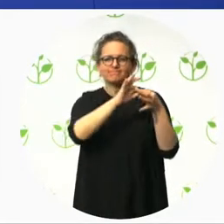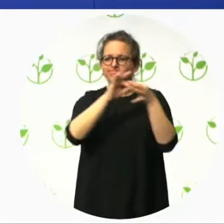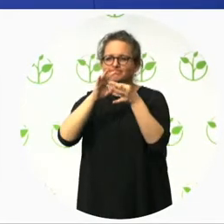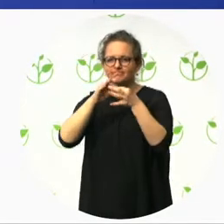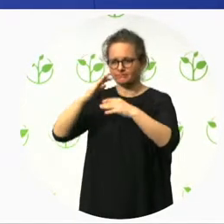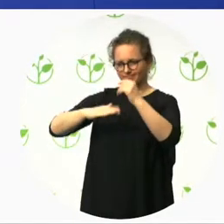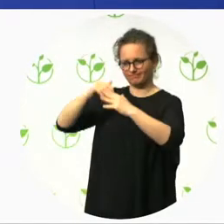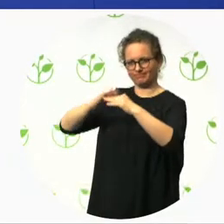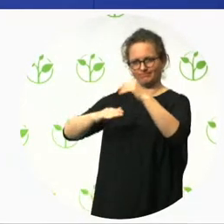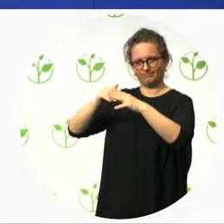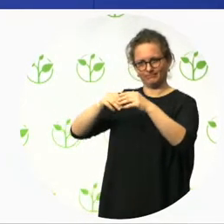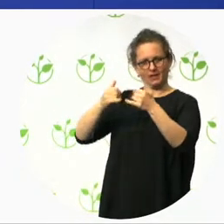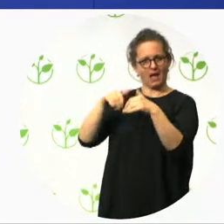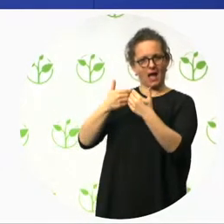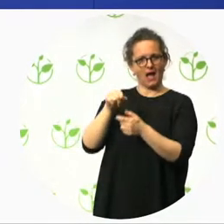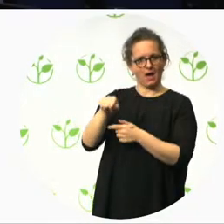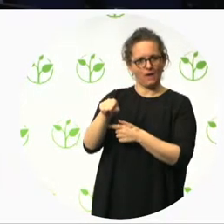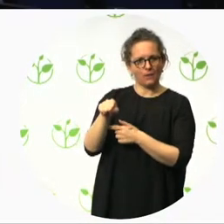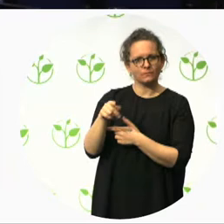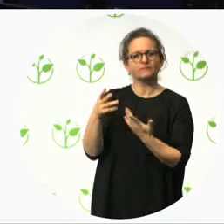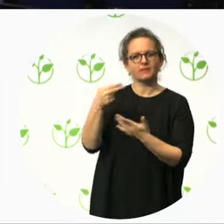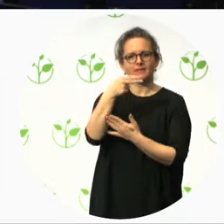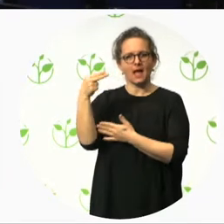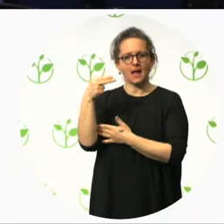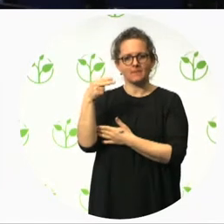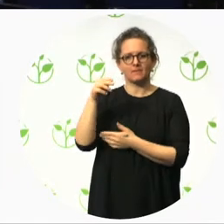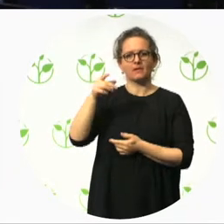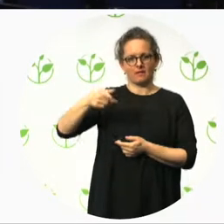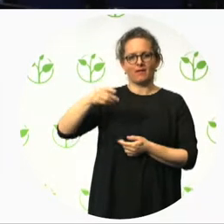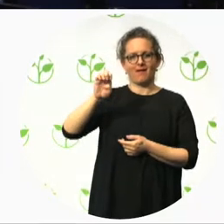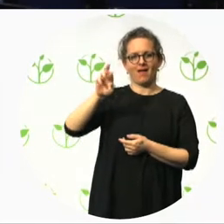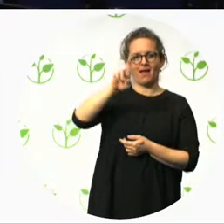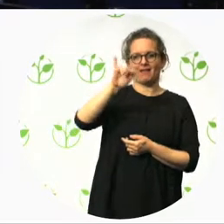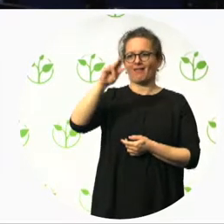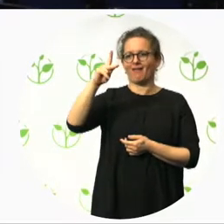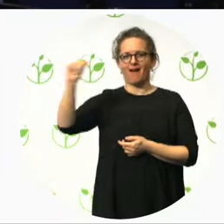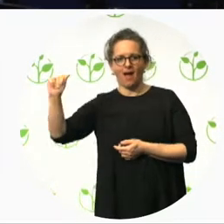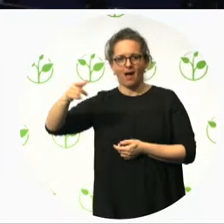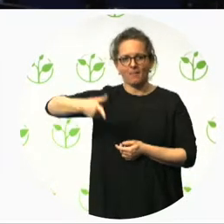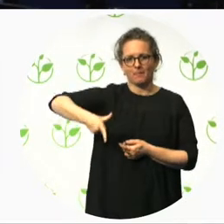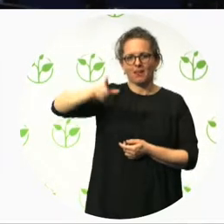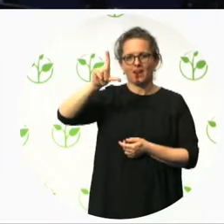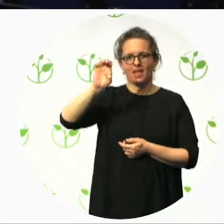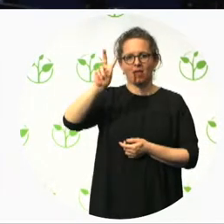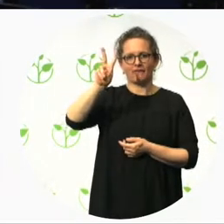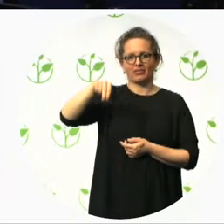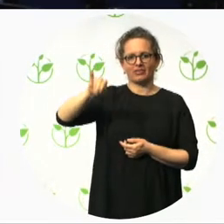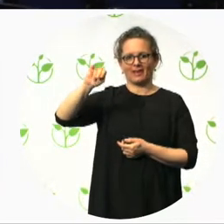having with us Erika Plevnik, which really is going to share her extensive expertise